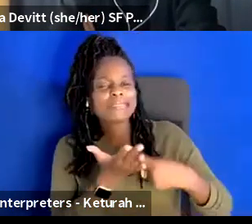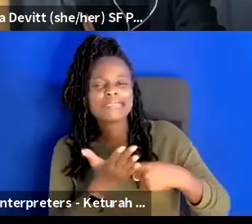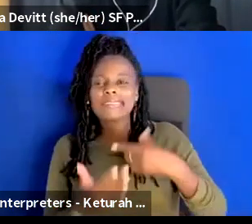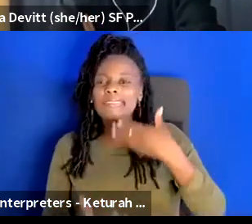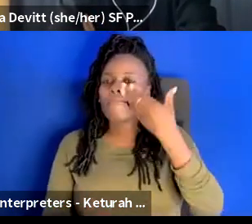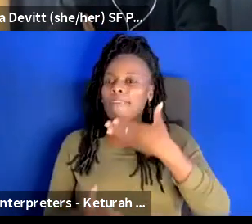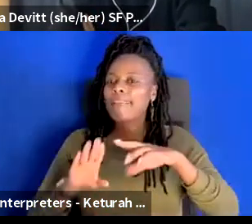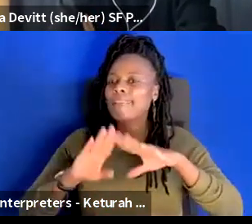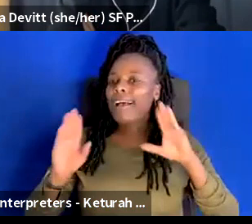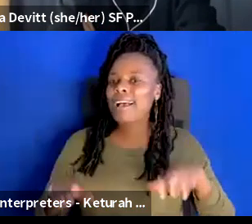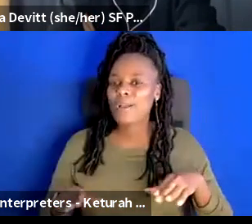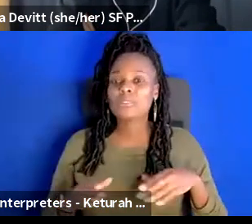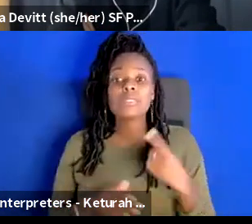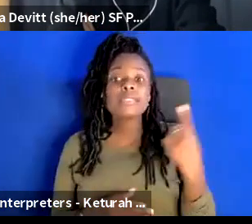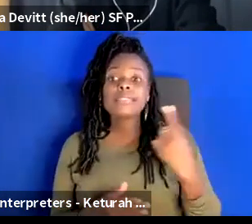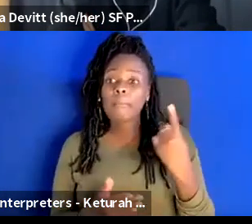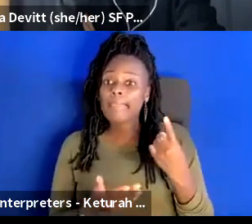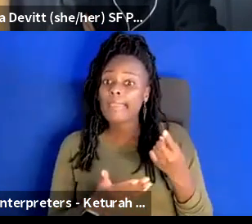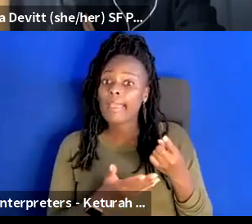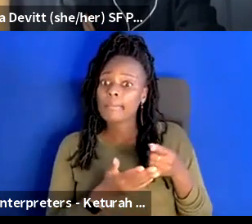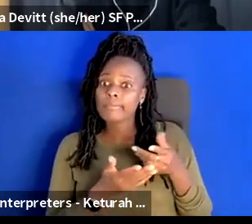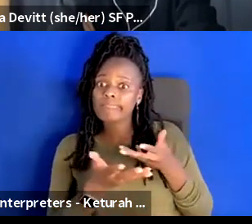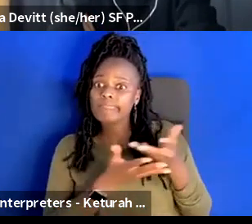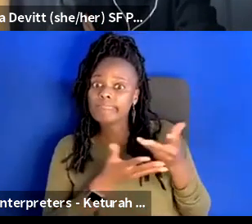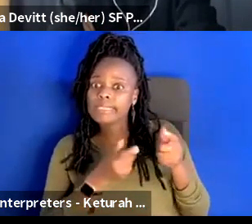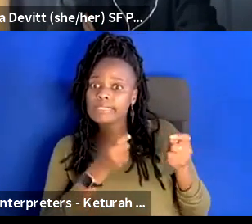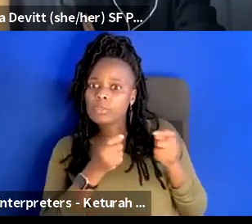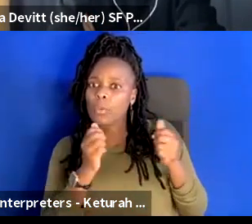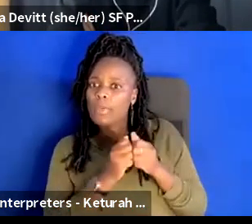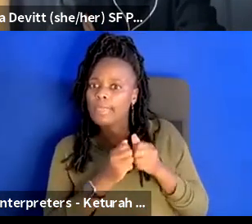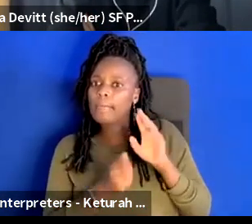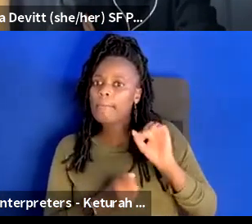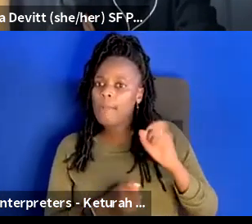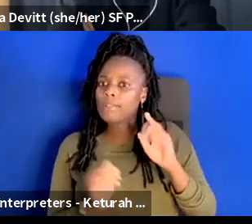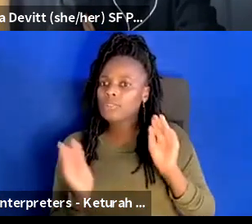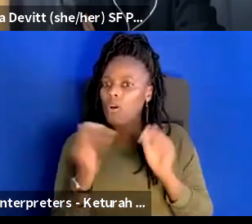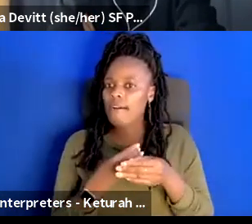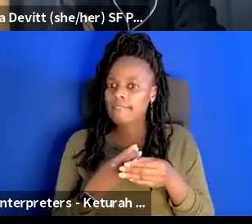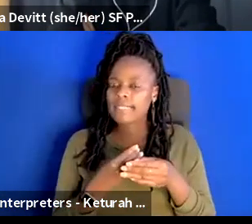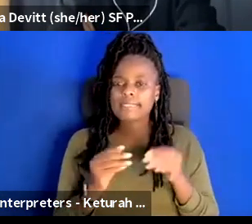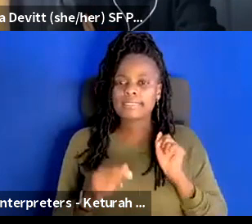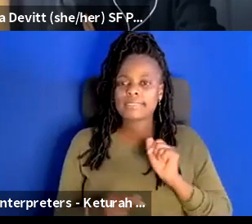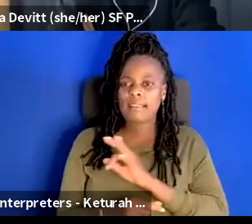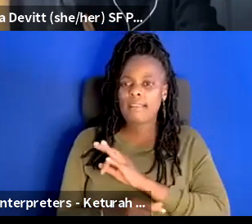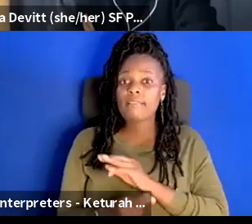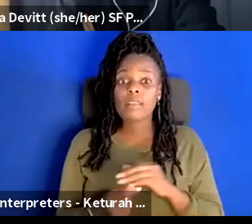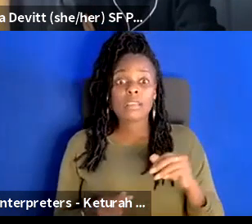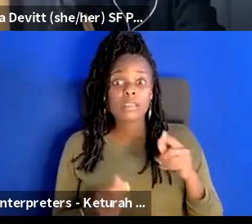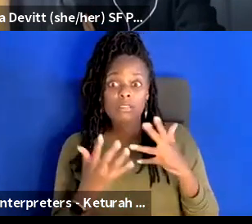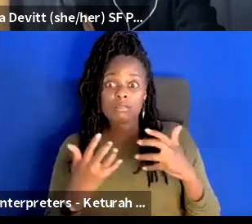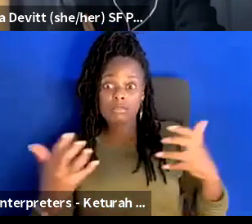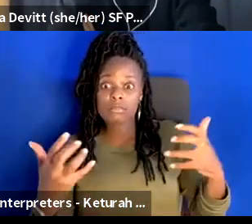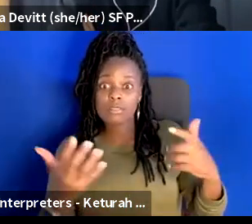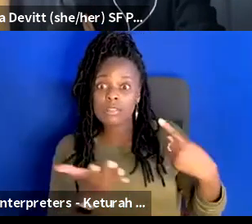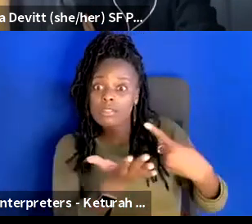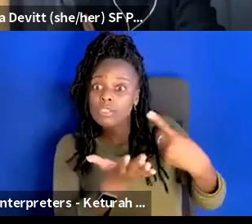something that I've been working on with my box office people from another institution uh patrons only speaking to white